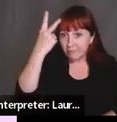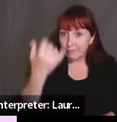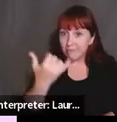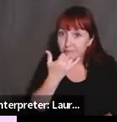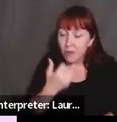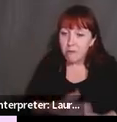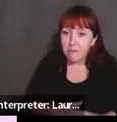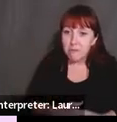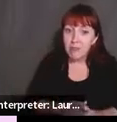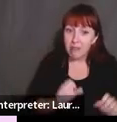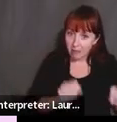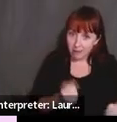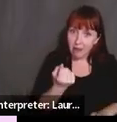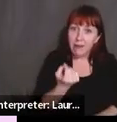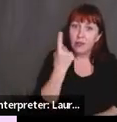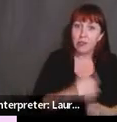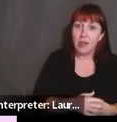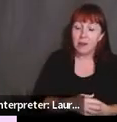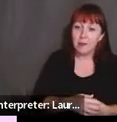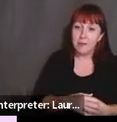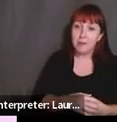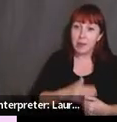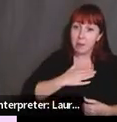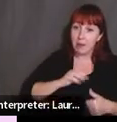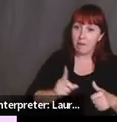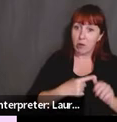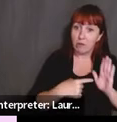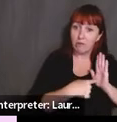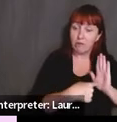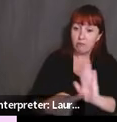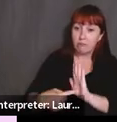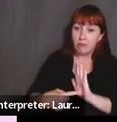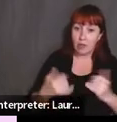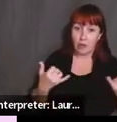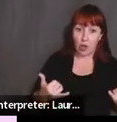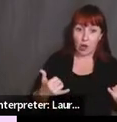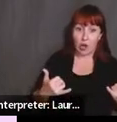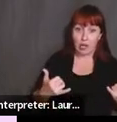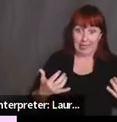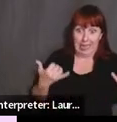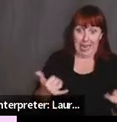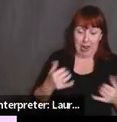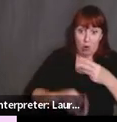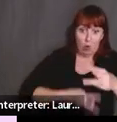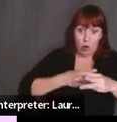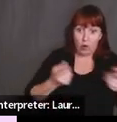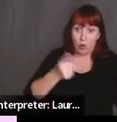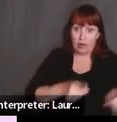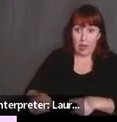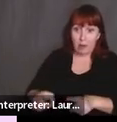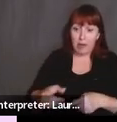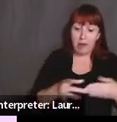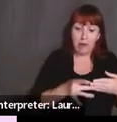so the first thing that I want to point out is that all the current climate that we're going, we're talking about is the result